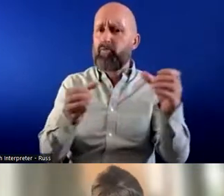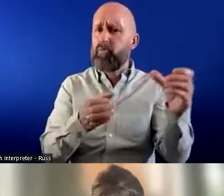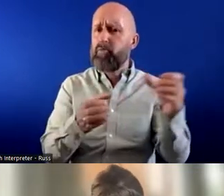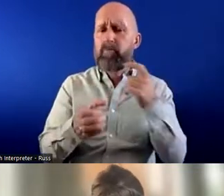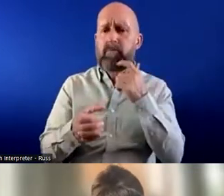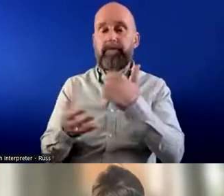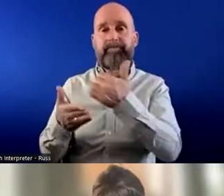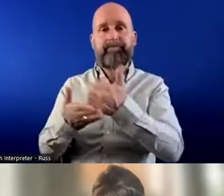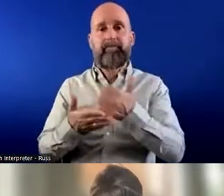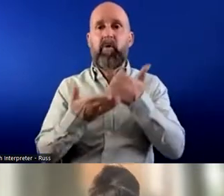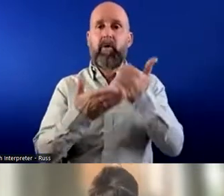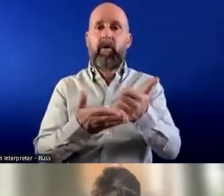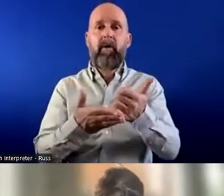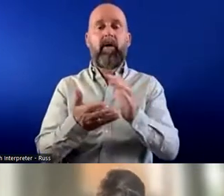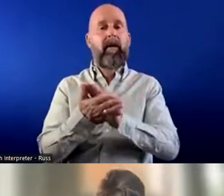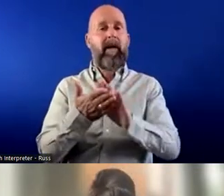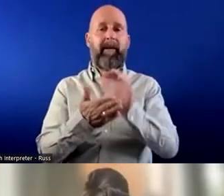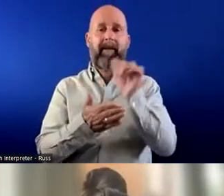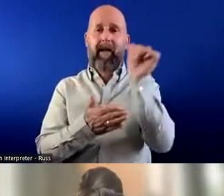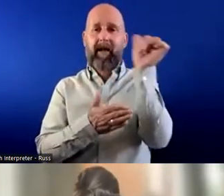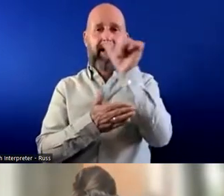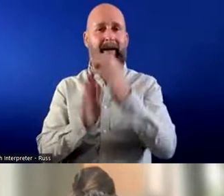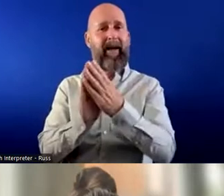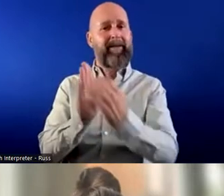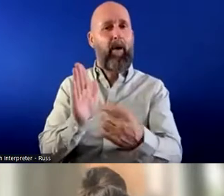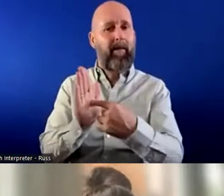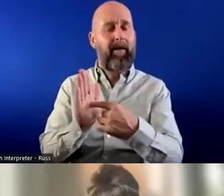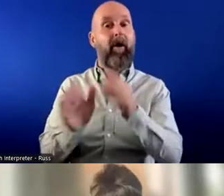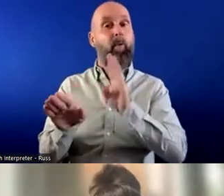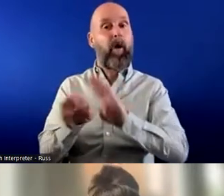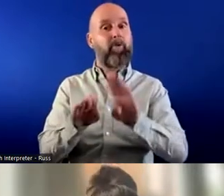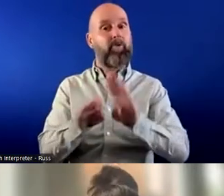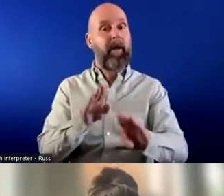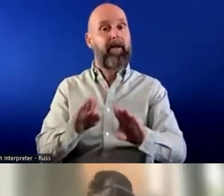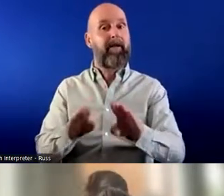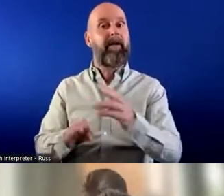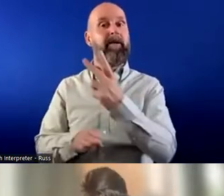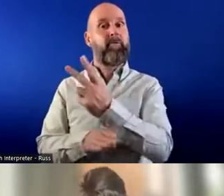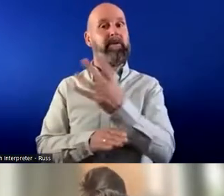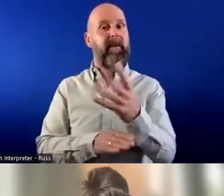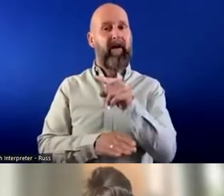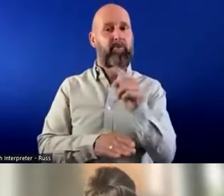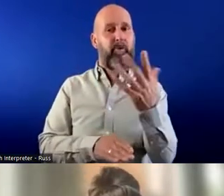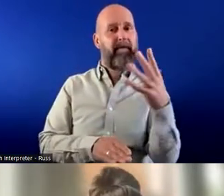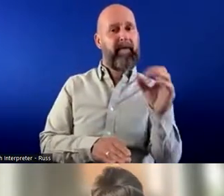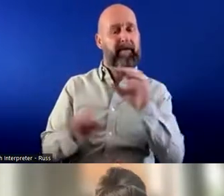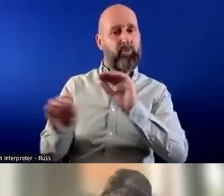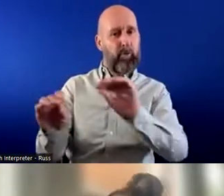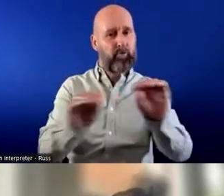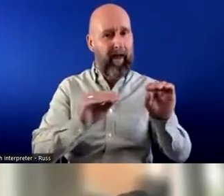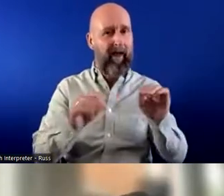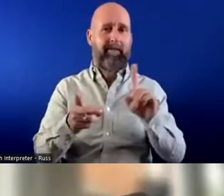So we'll provide an academy type model, you know, where we'll train 25 to 50 people at a time, and we'll look at placing them in